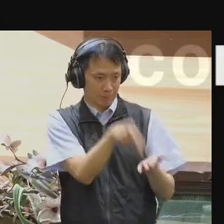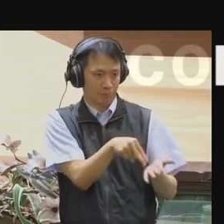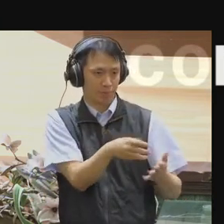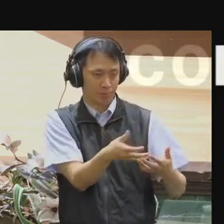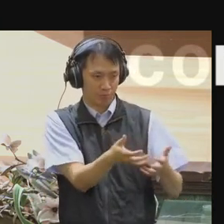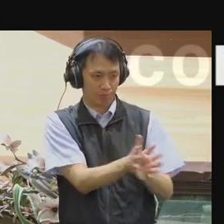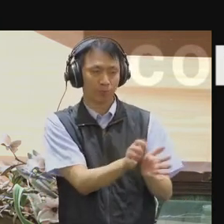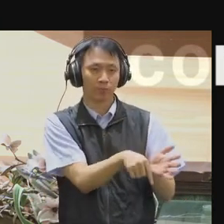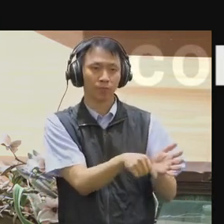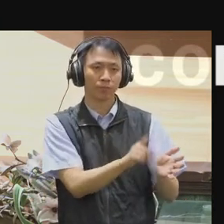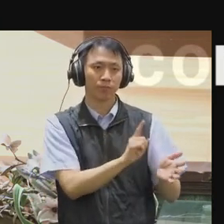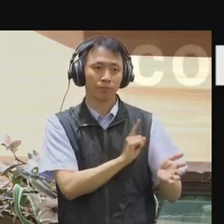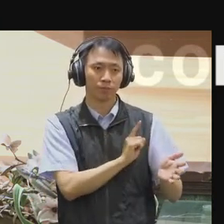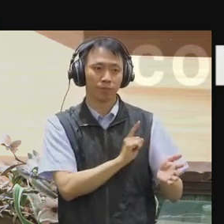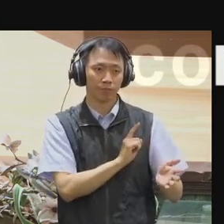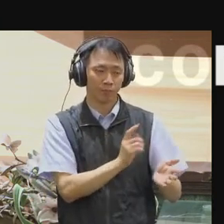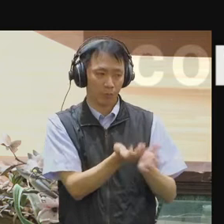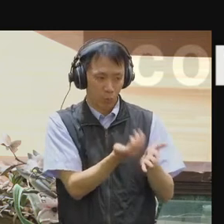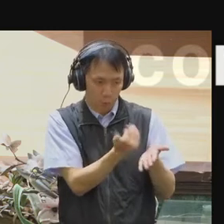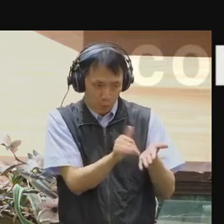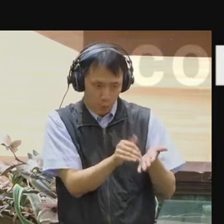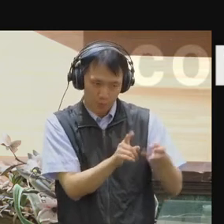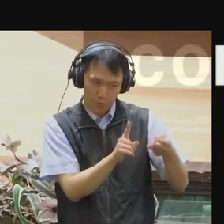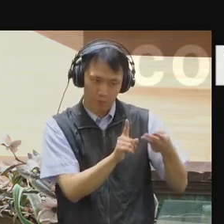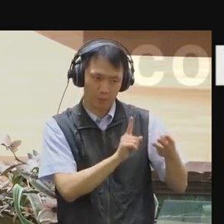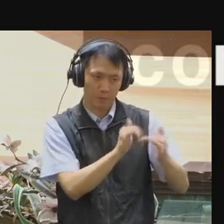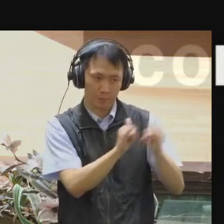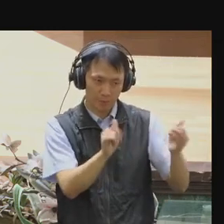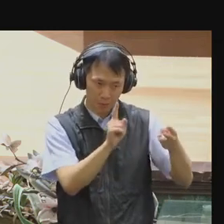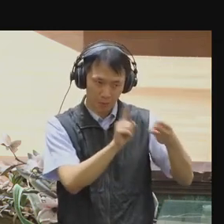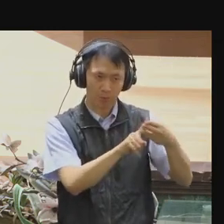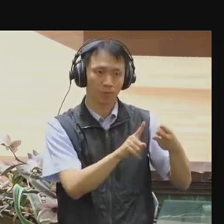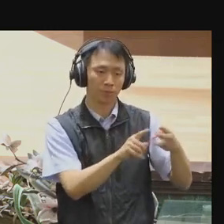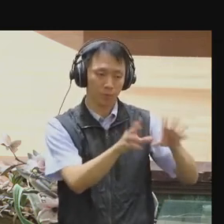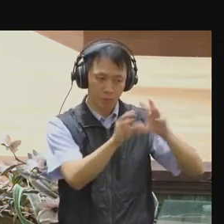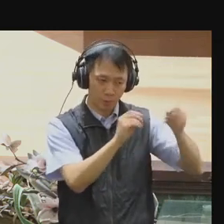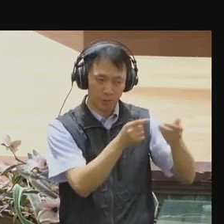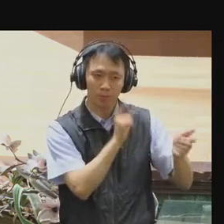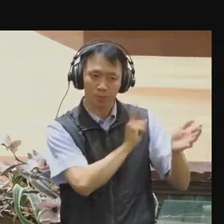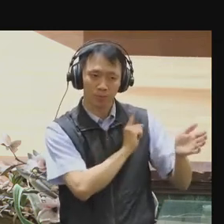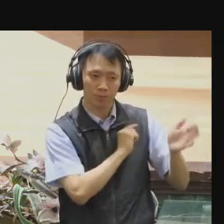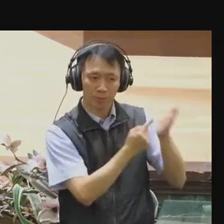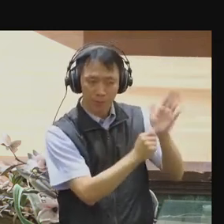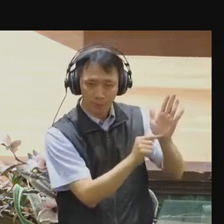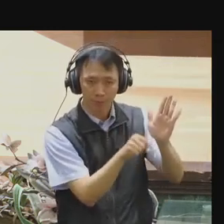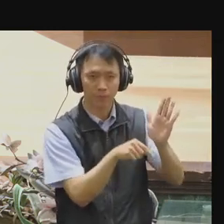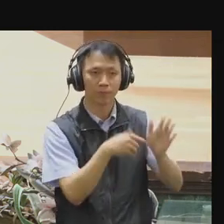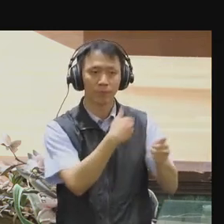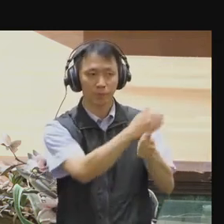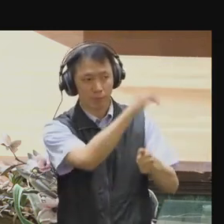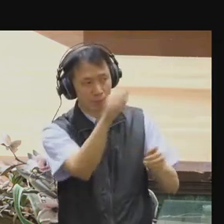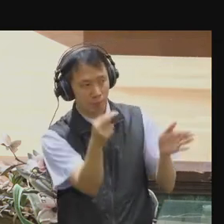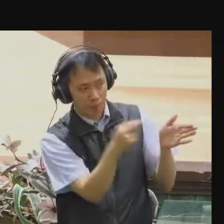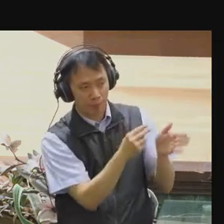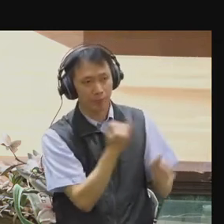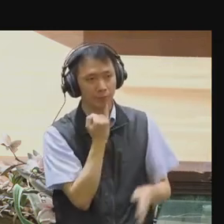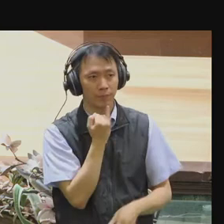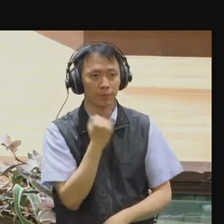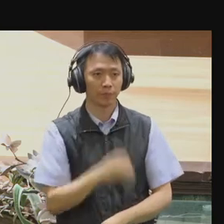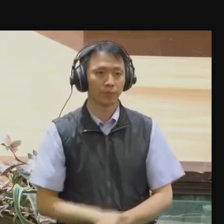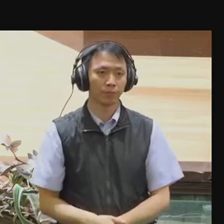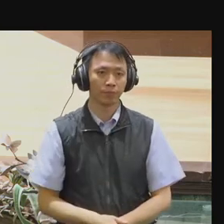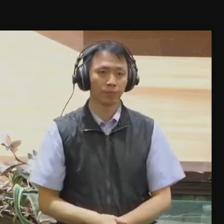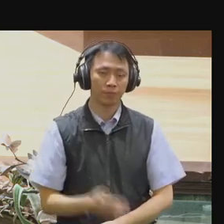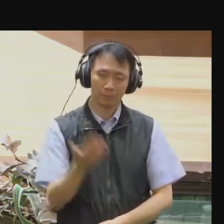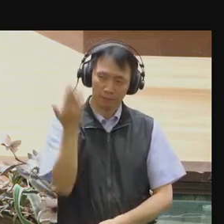the mission of bringing data science to deliberative democracy worldwide. Continuing the open source work that has been done over the past